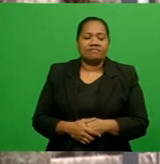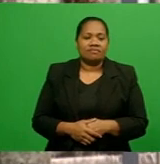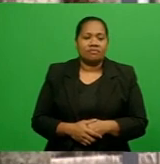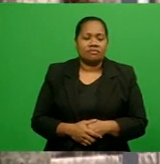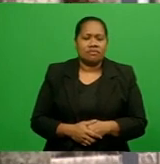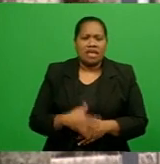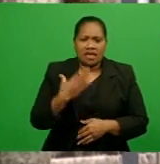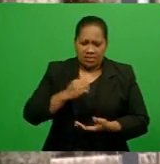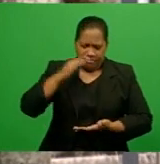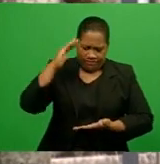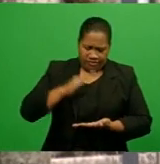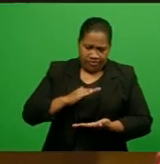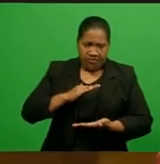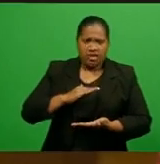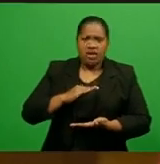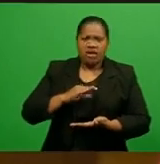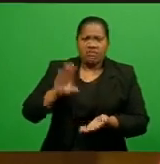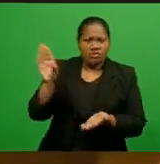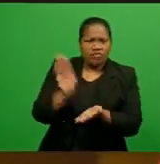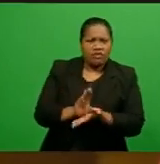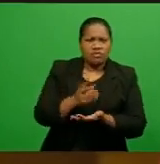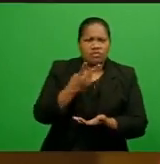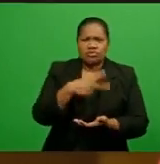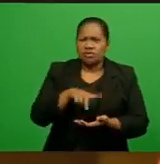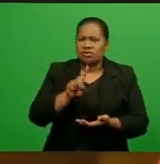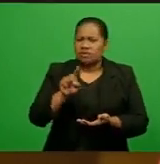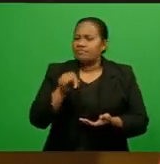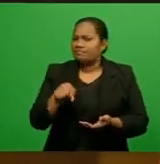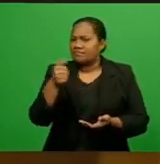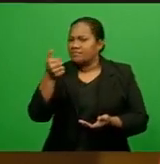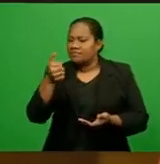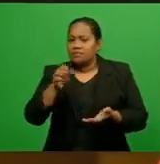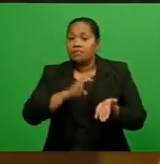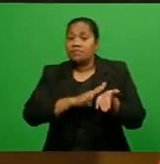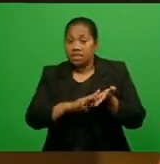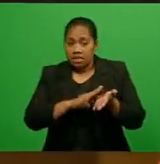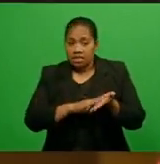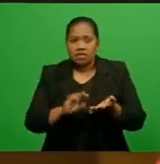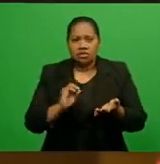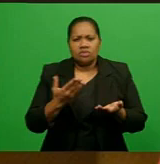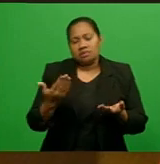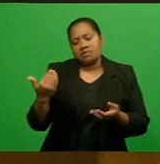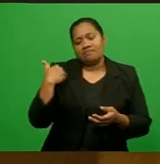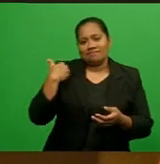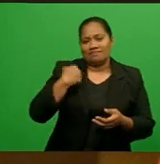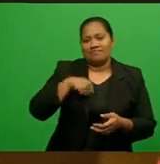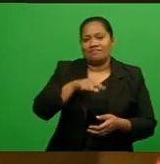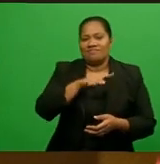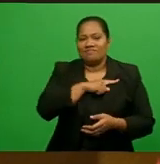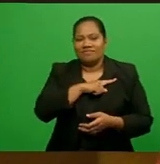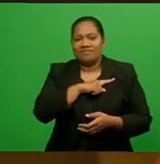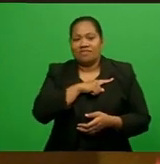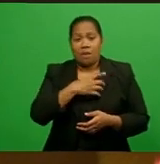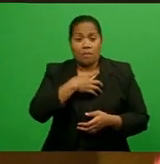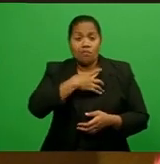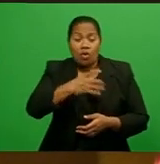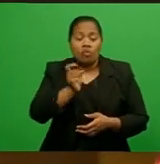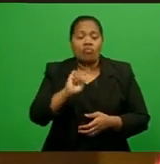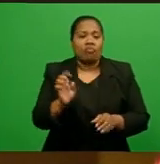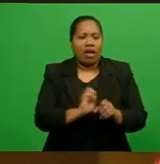$21.6 million, and so of course that has affected us, but more than that it's been COVID-19